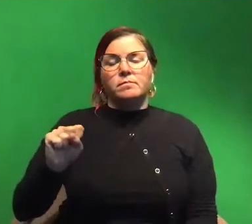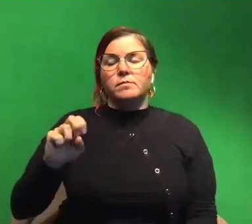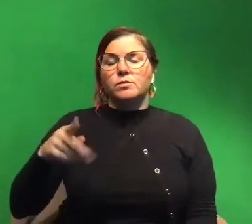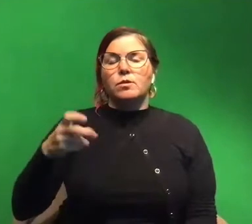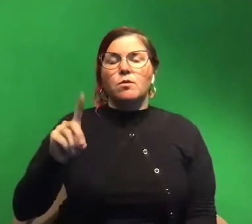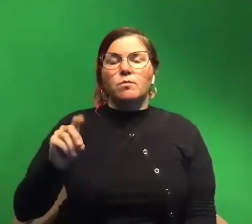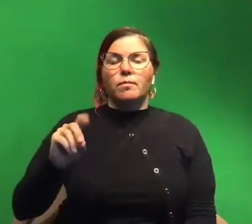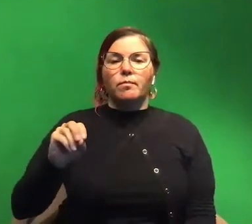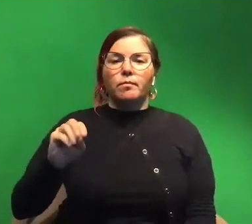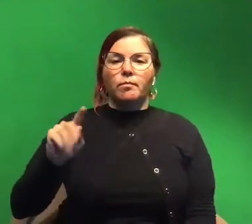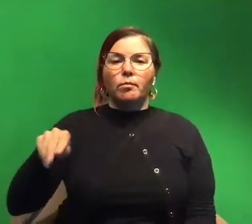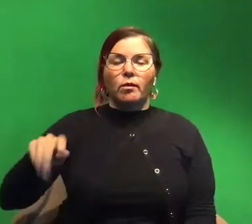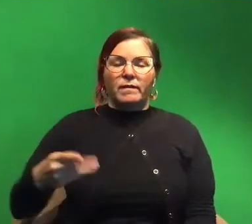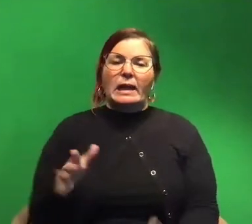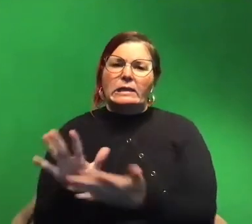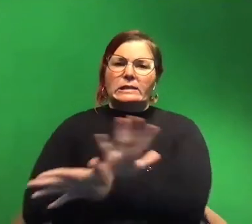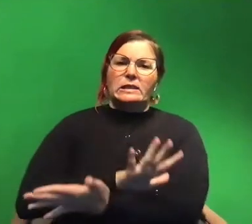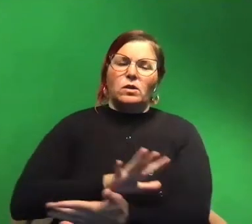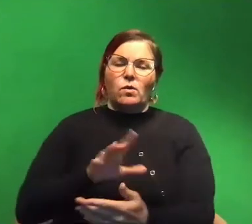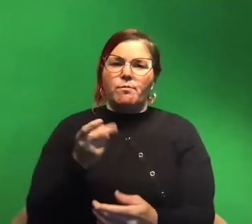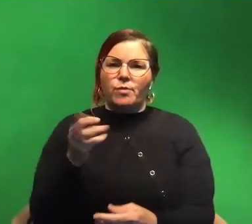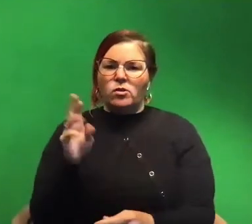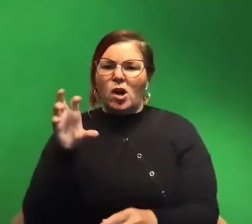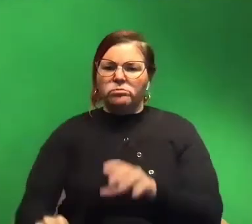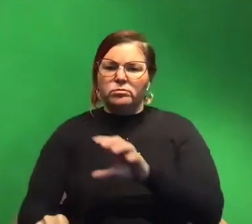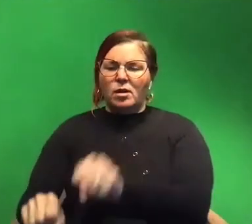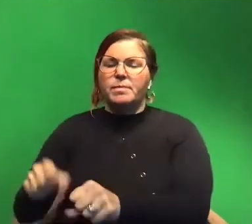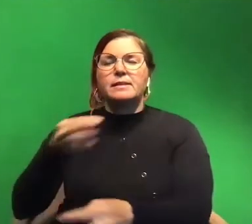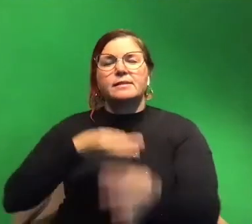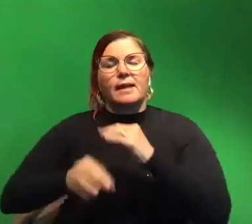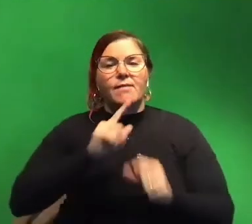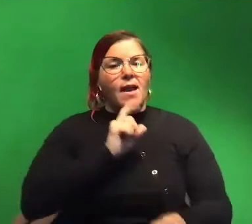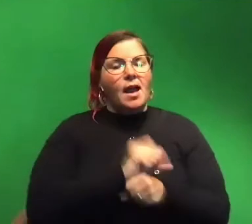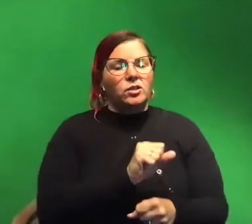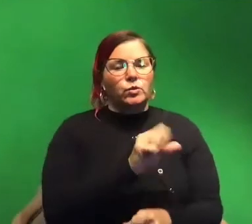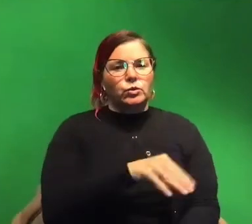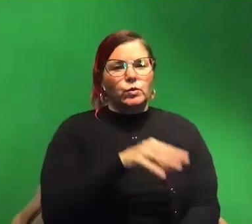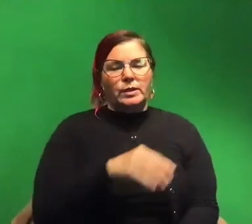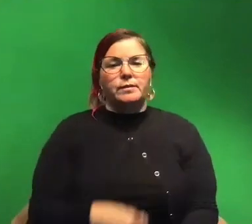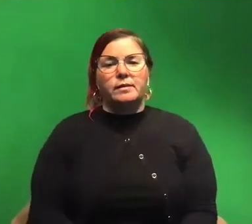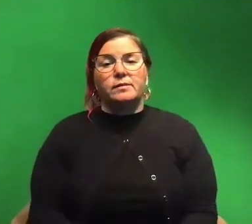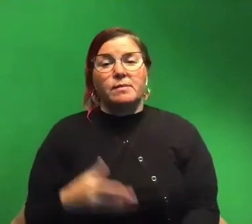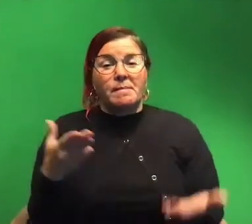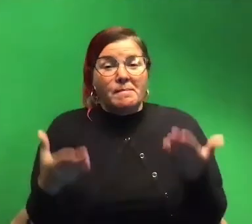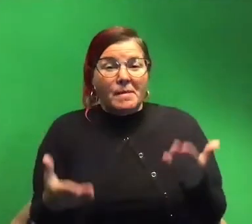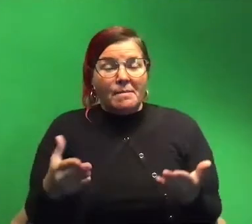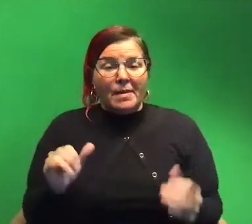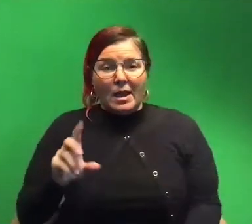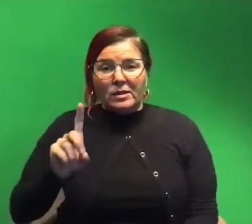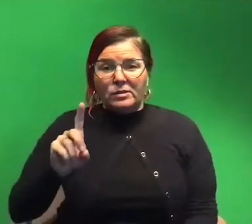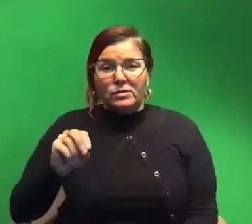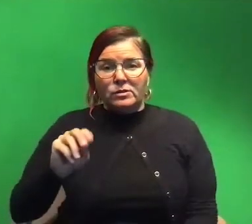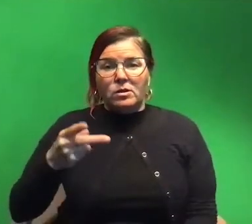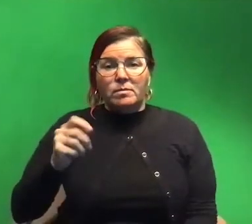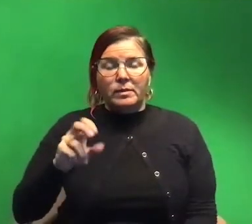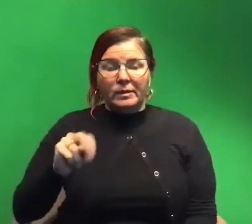like they're these decoys that the predators will go and chomp on instead of the squid and there's some thought that maybe even that dopamine makes them feel